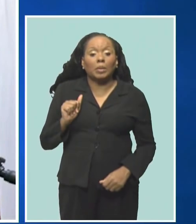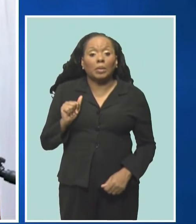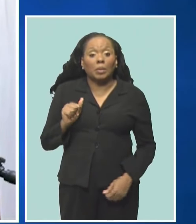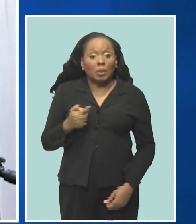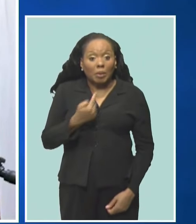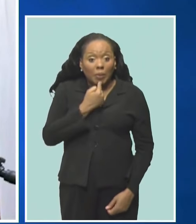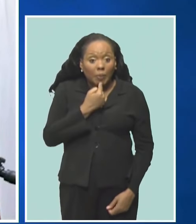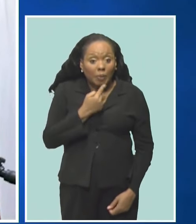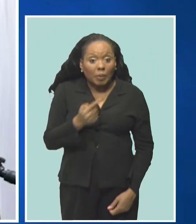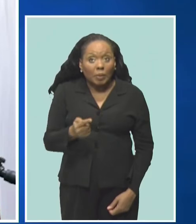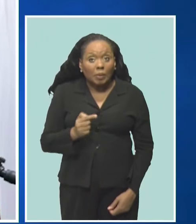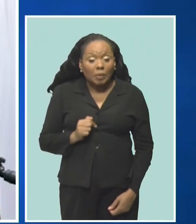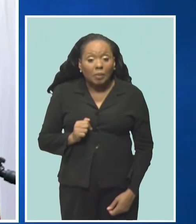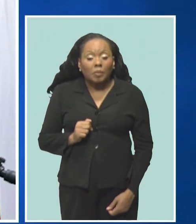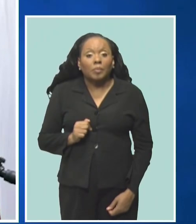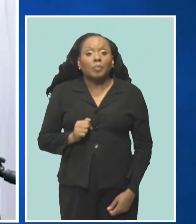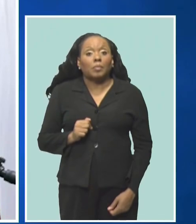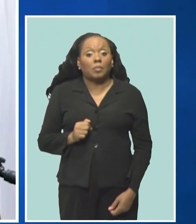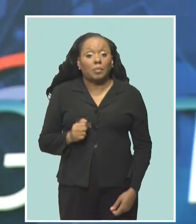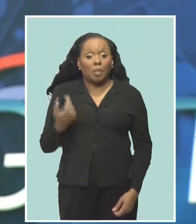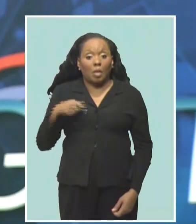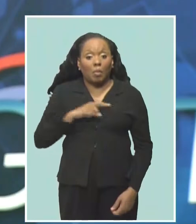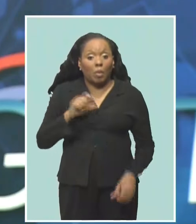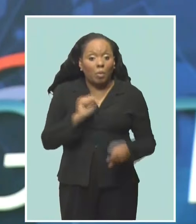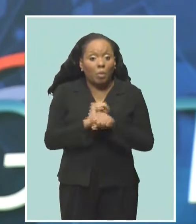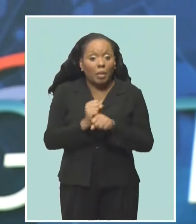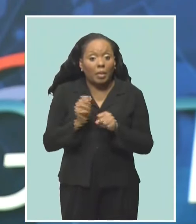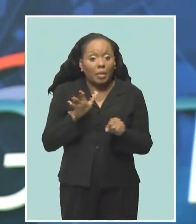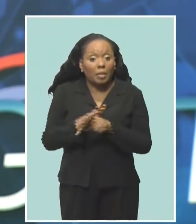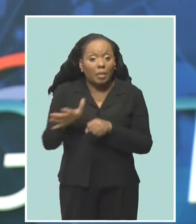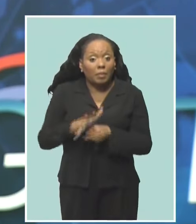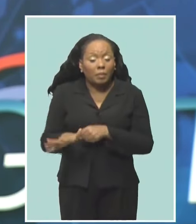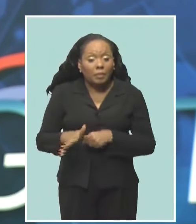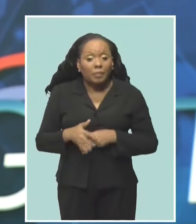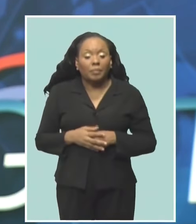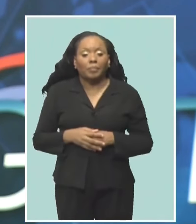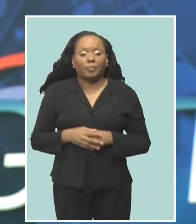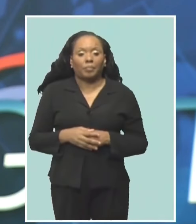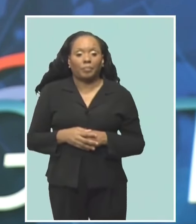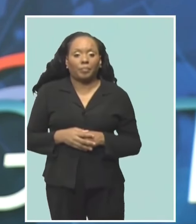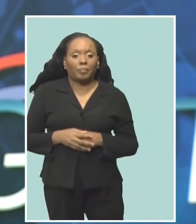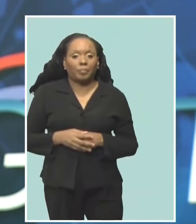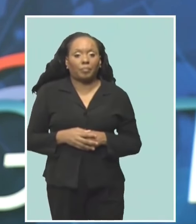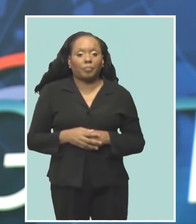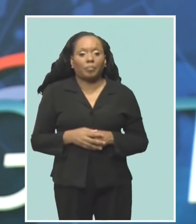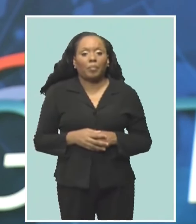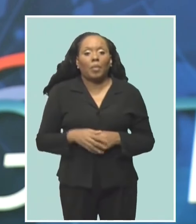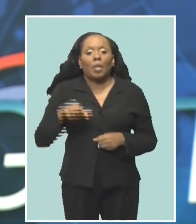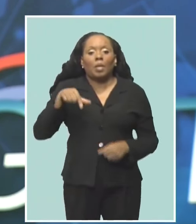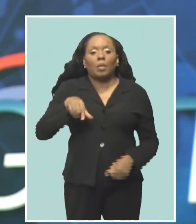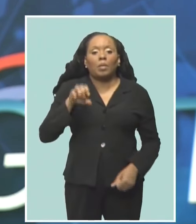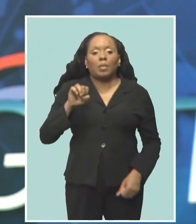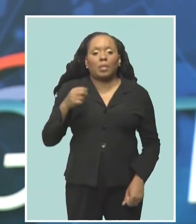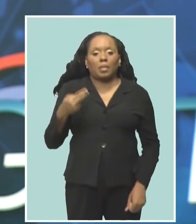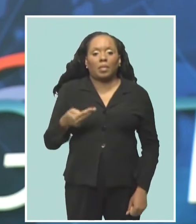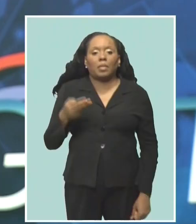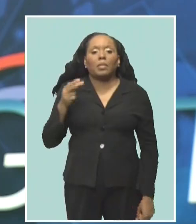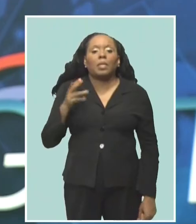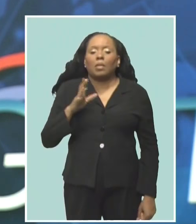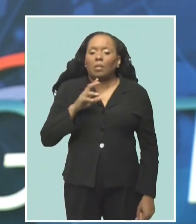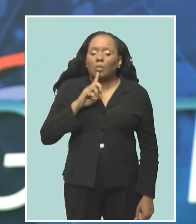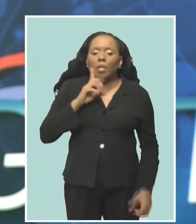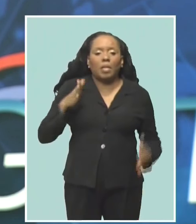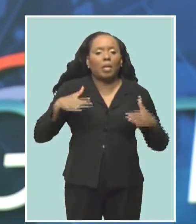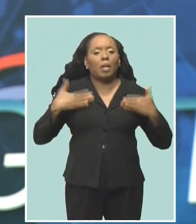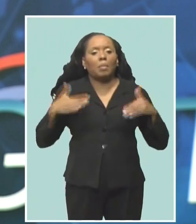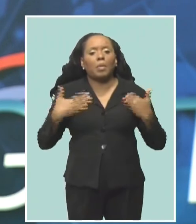Have we done enough? The Queen Elizabeth Hospital has welcomed plans to increase the nursing complement at